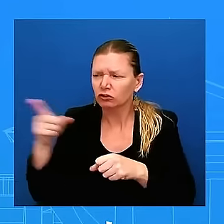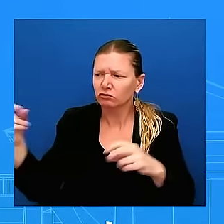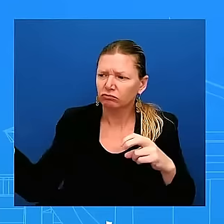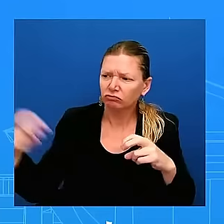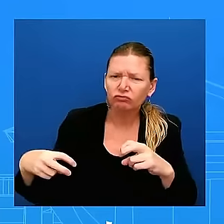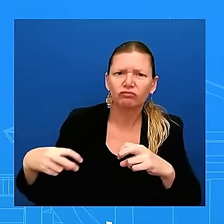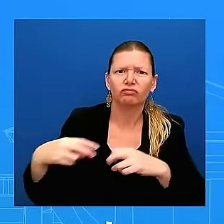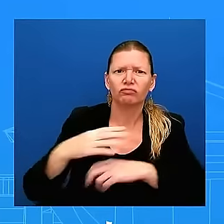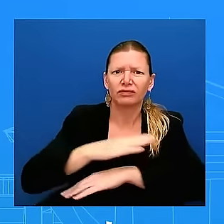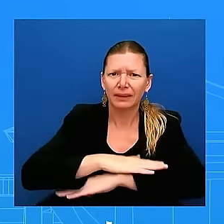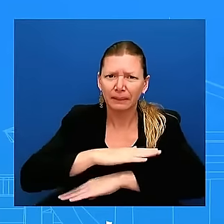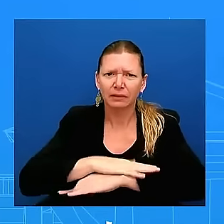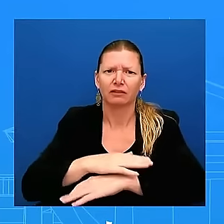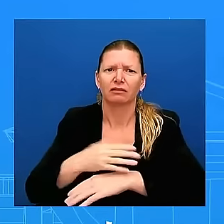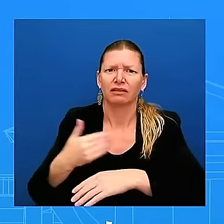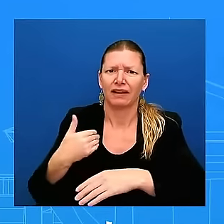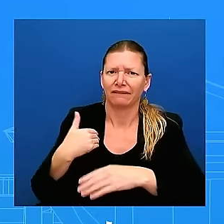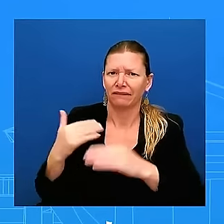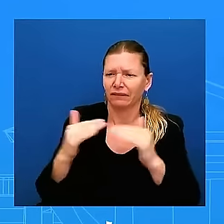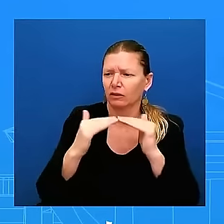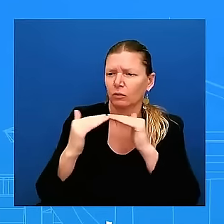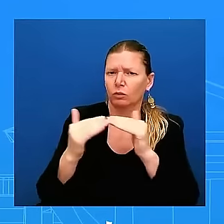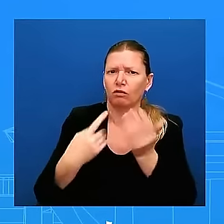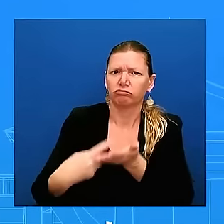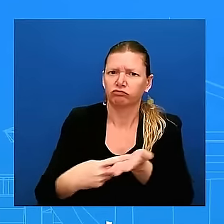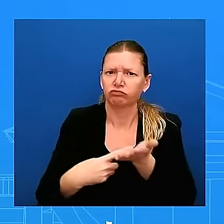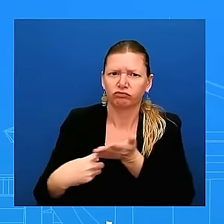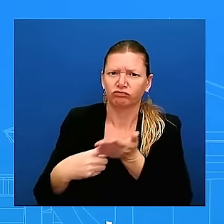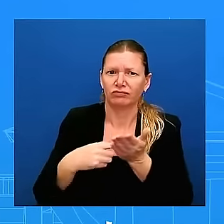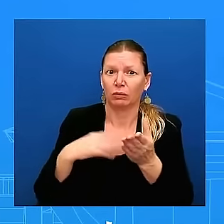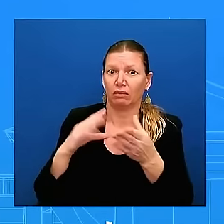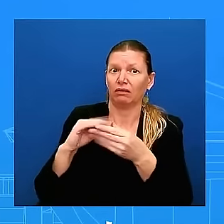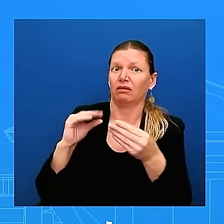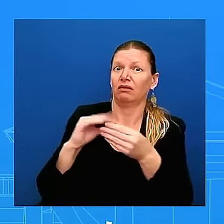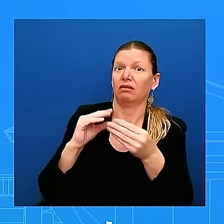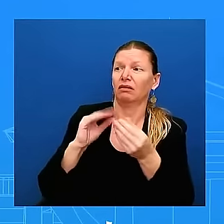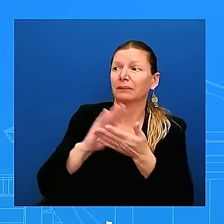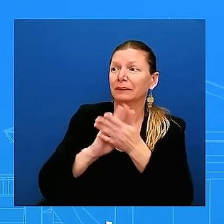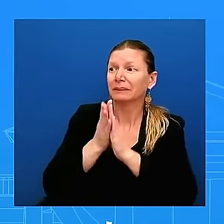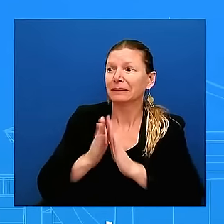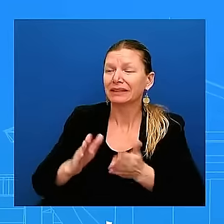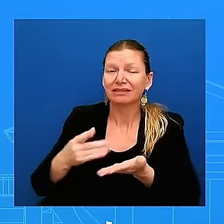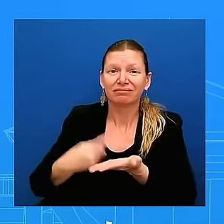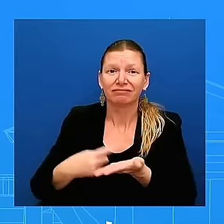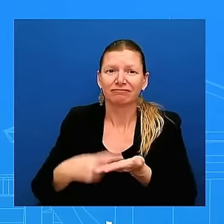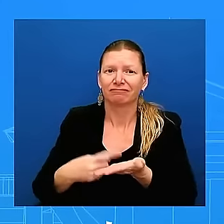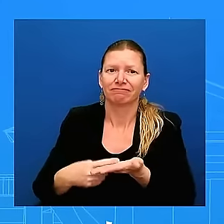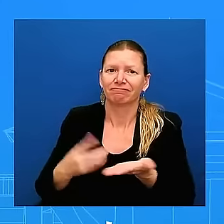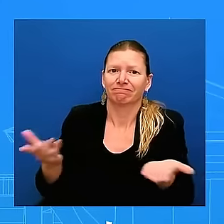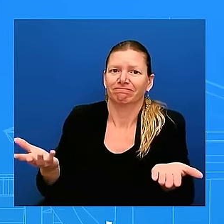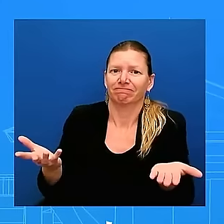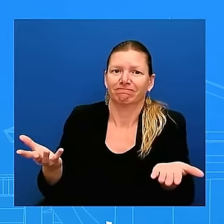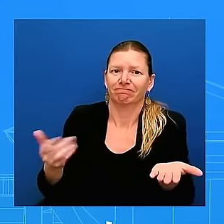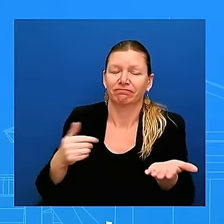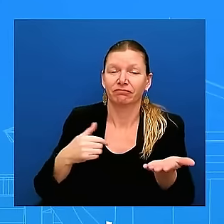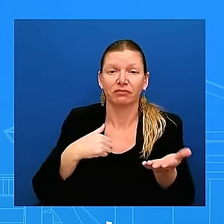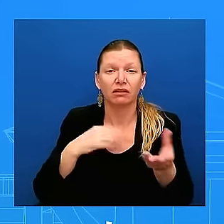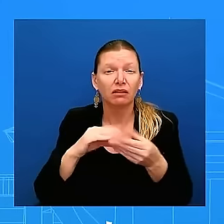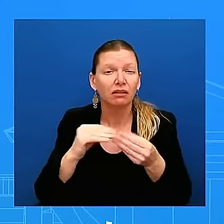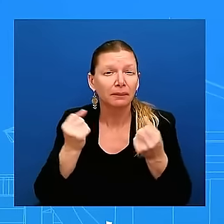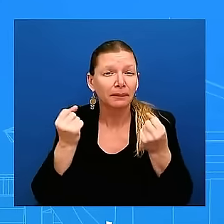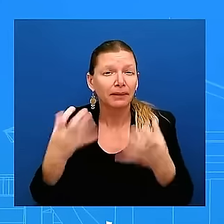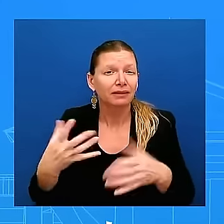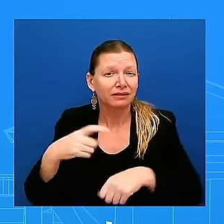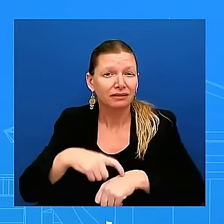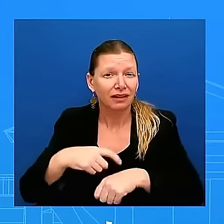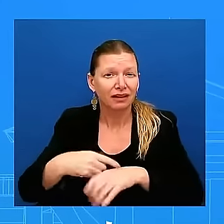uh peace talks uh but i will say as i've said many times before as my colleagues have said many times before uh this can end today the